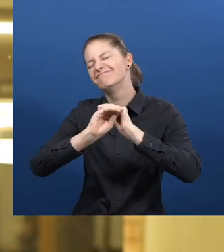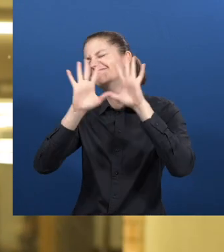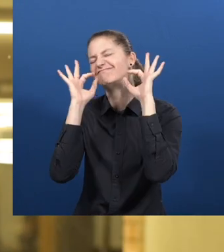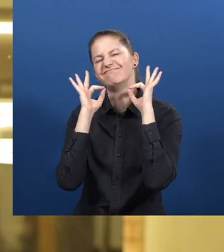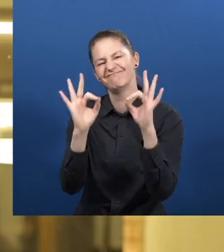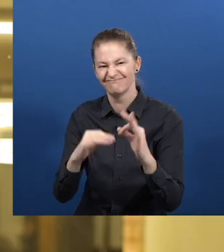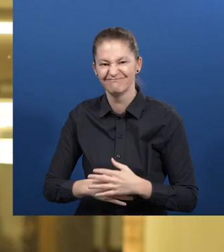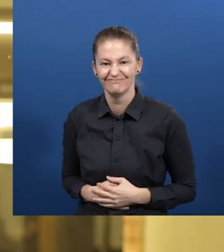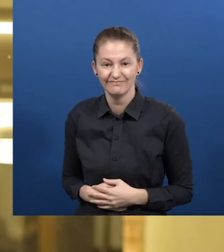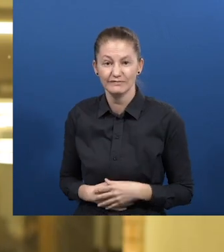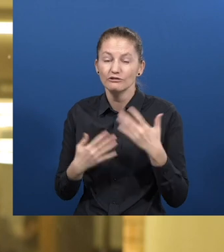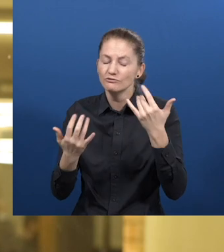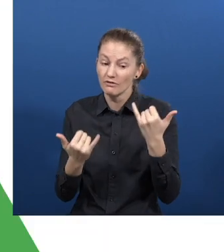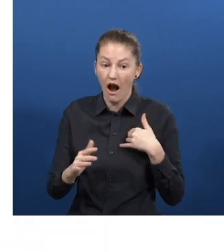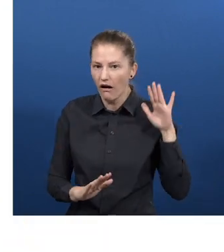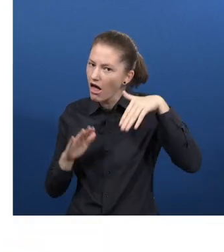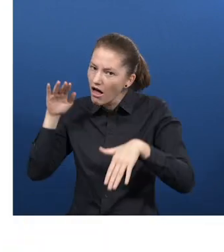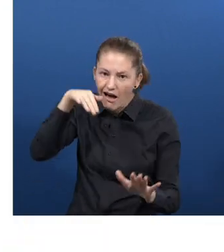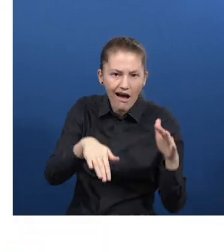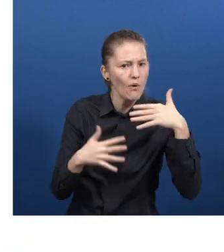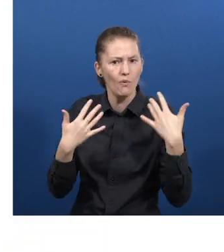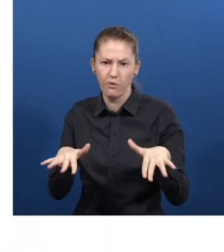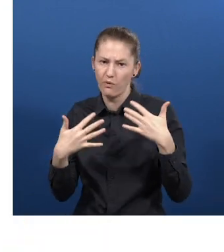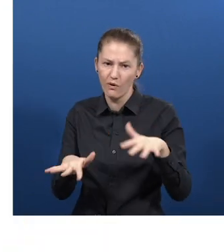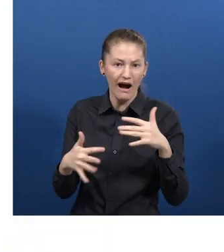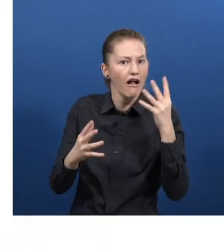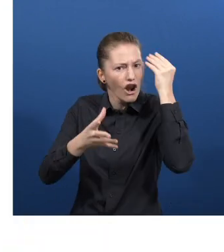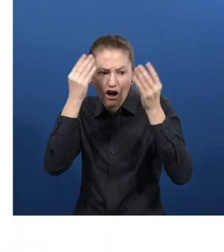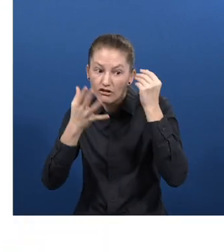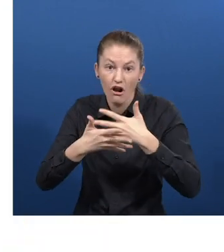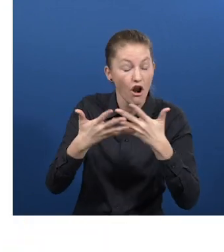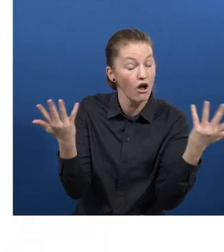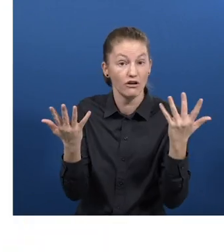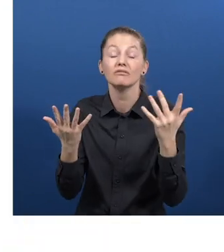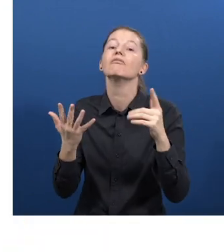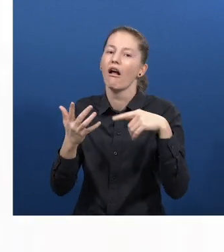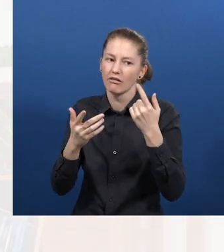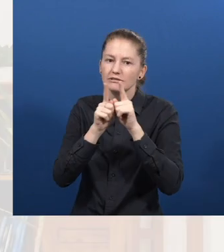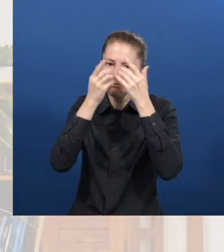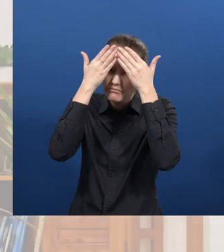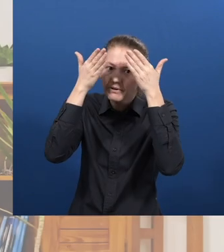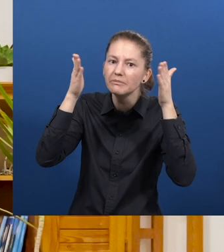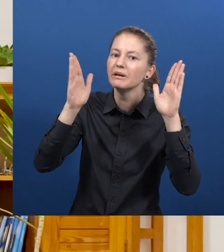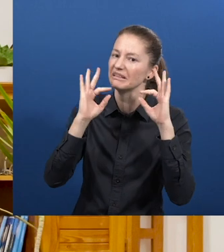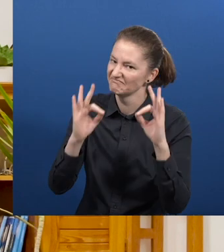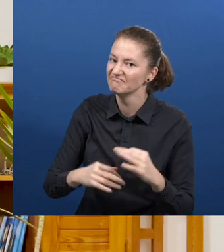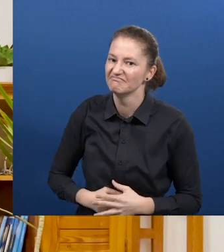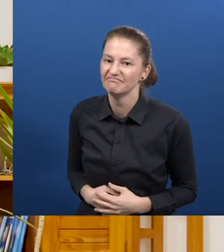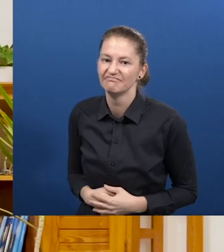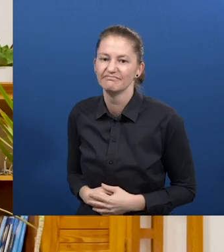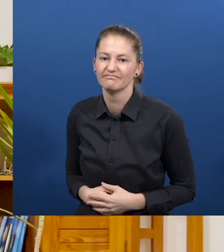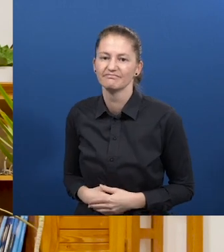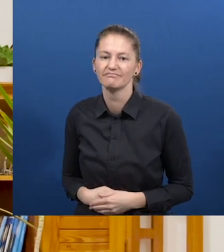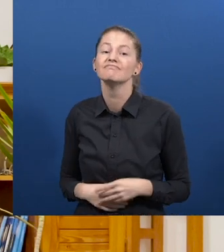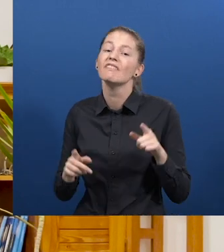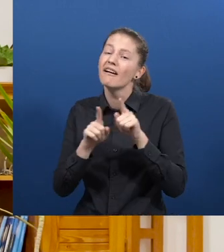definitely it's an eye-opener. Zero Project Impact Transfer Program is enabling Amina El-Sayed. Having on the ground